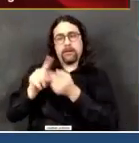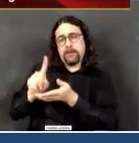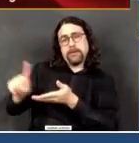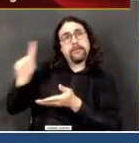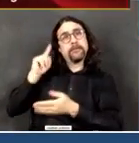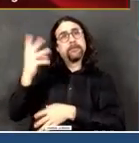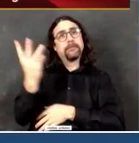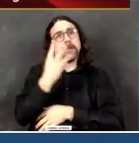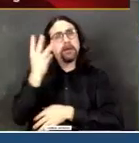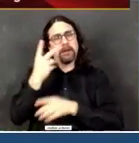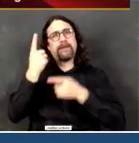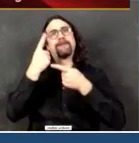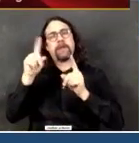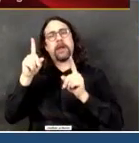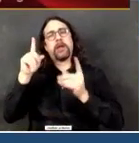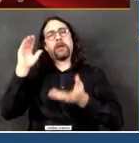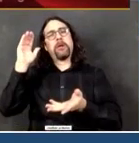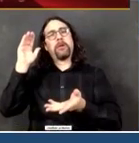projected by a lot.